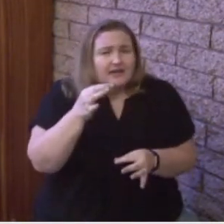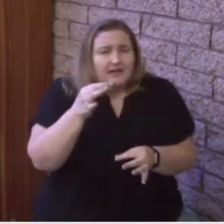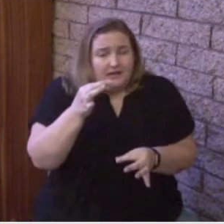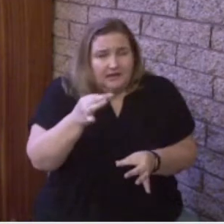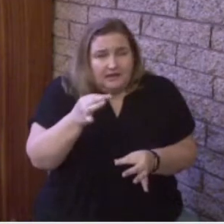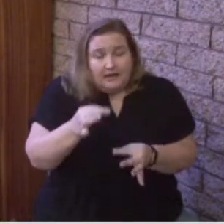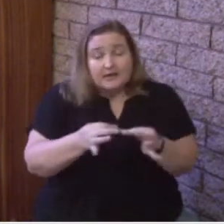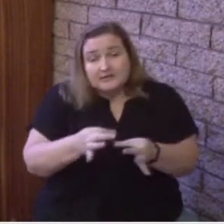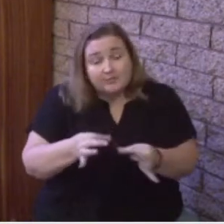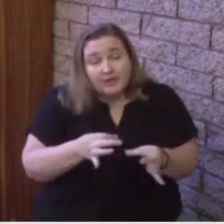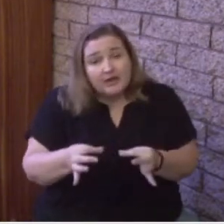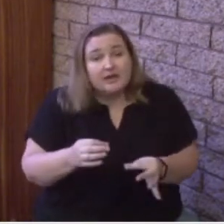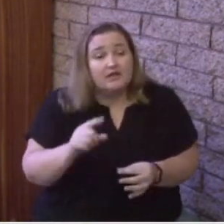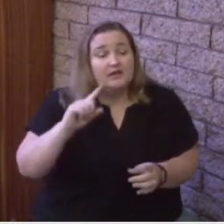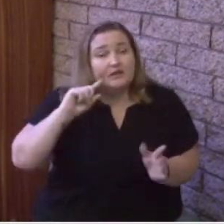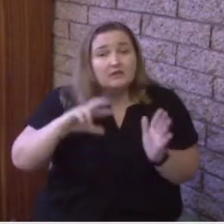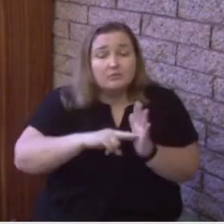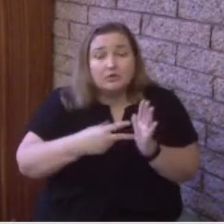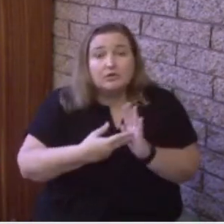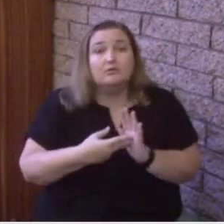is just about complete.